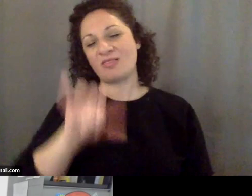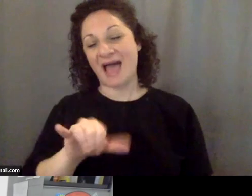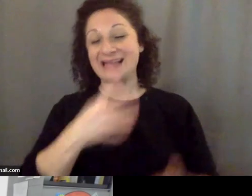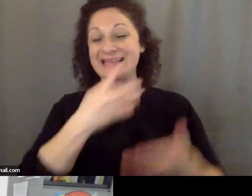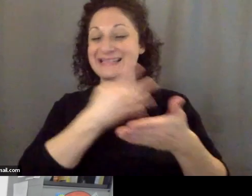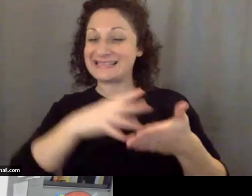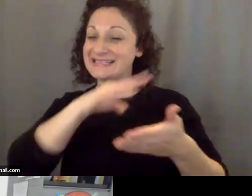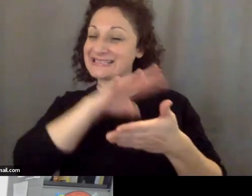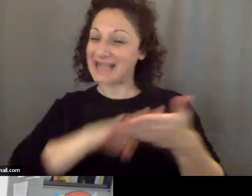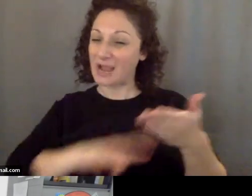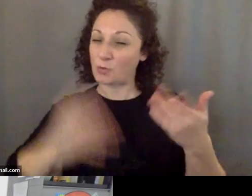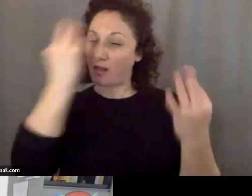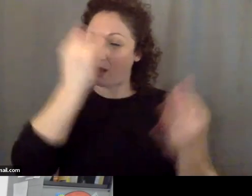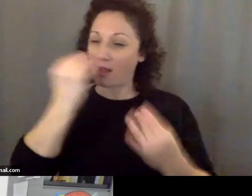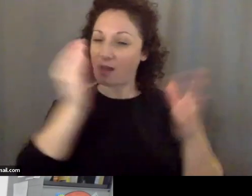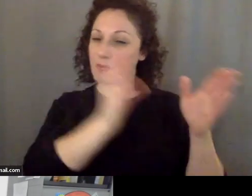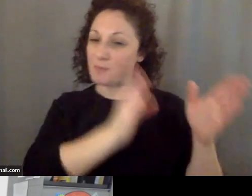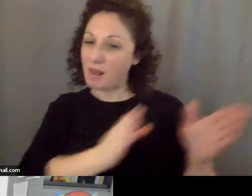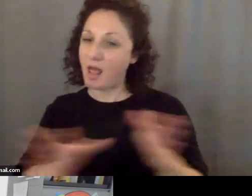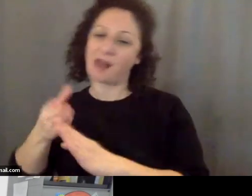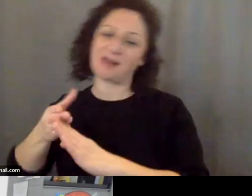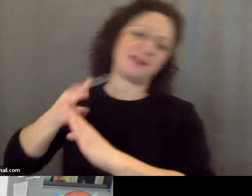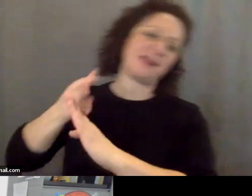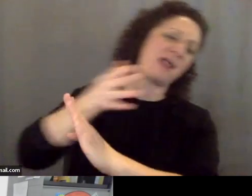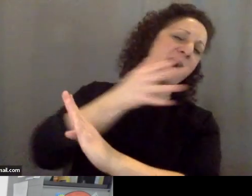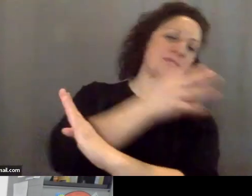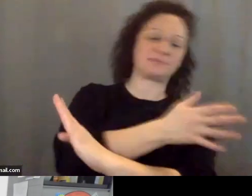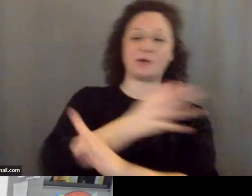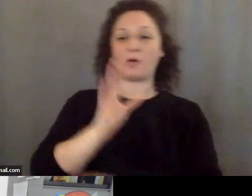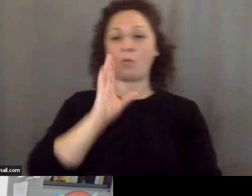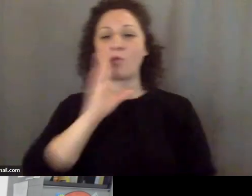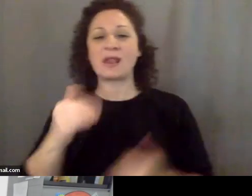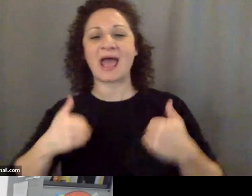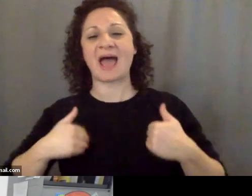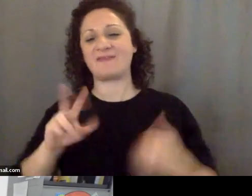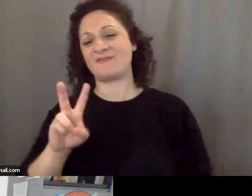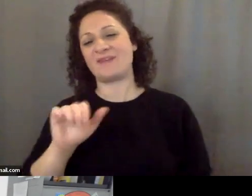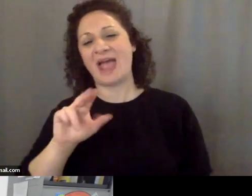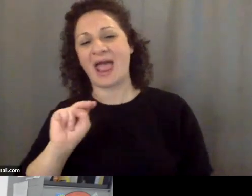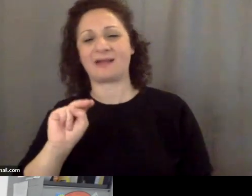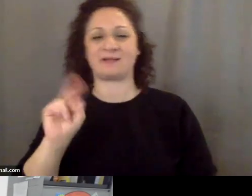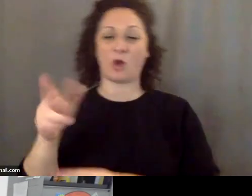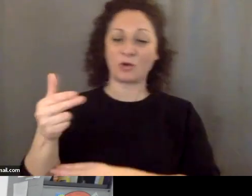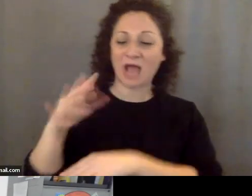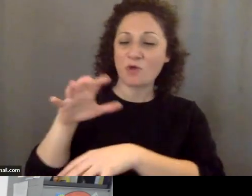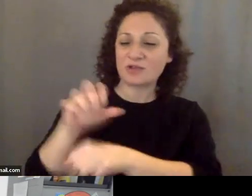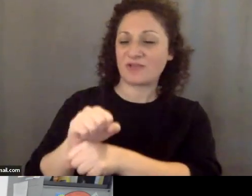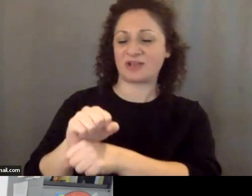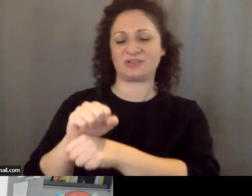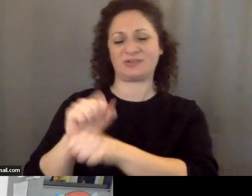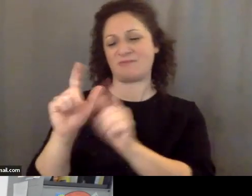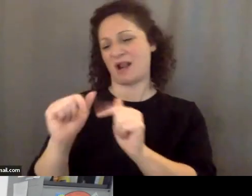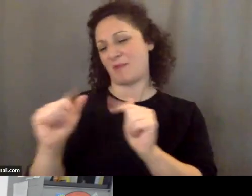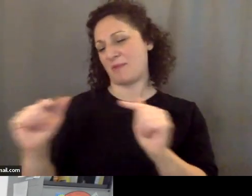a band waiting at the airport. There would have been a hotel reservation. And how can you say none of those things happened?